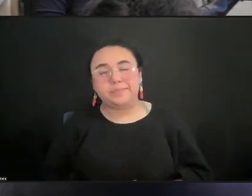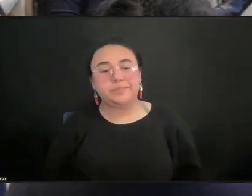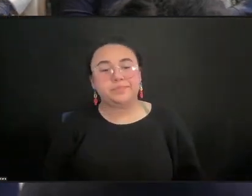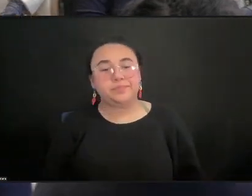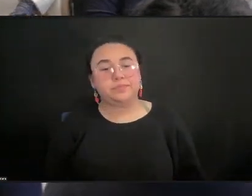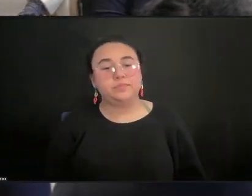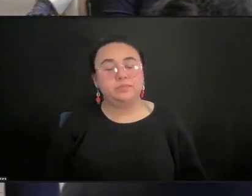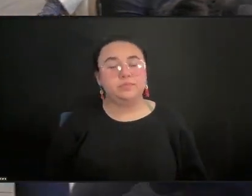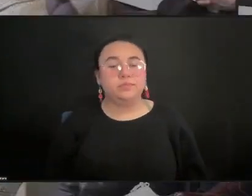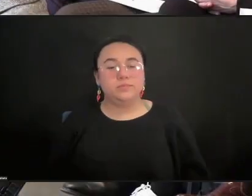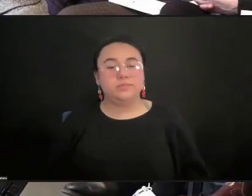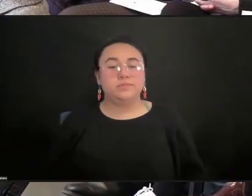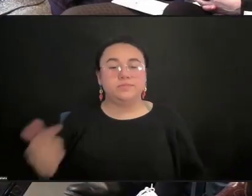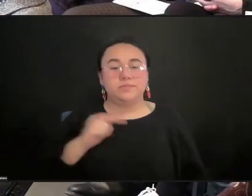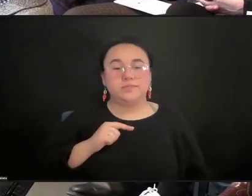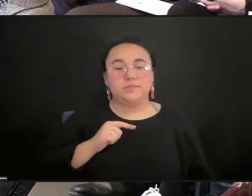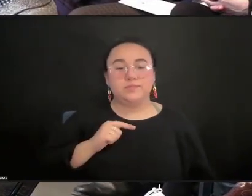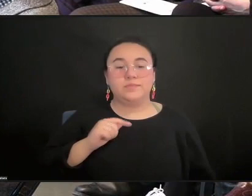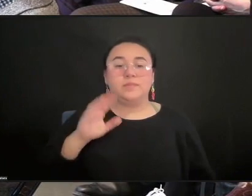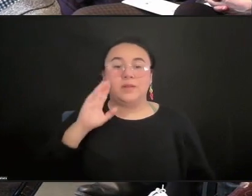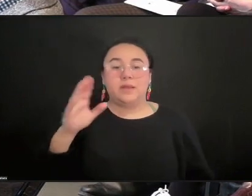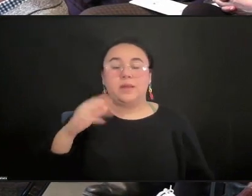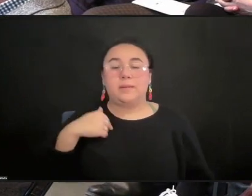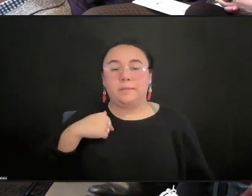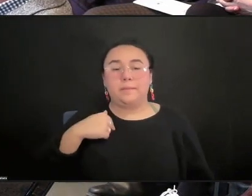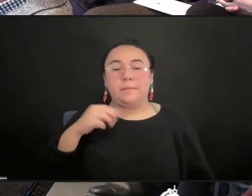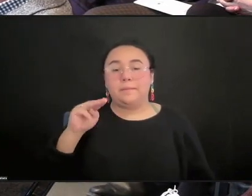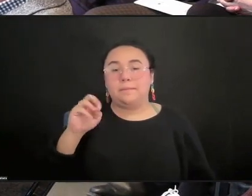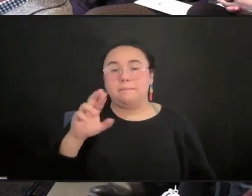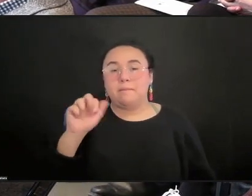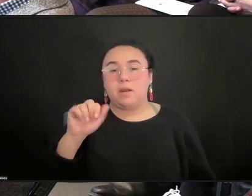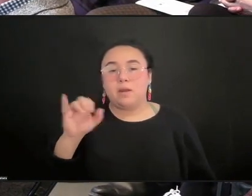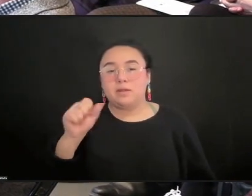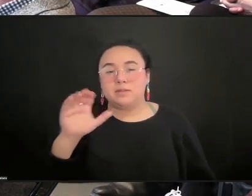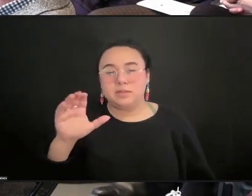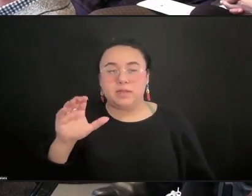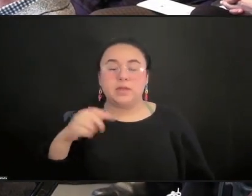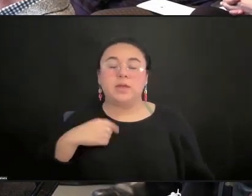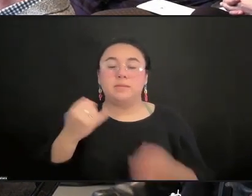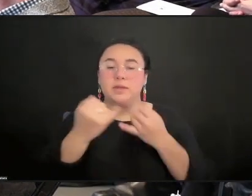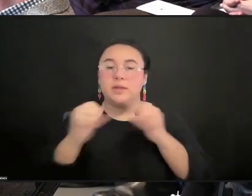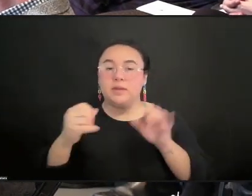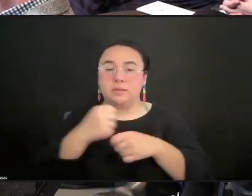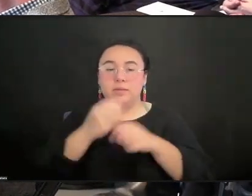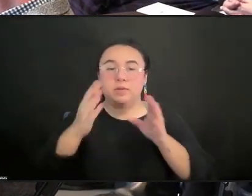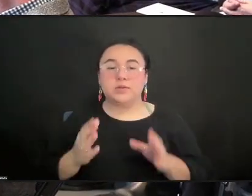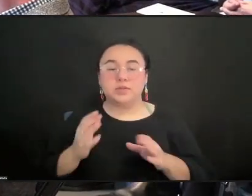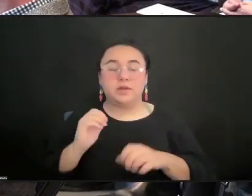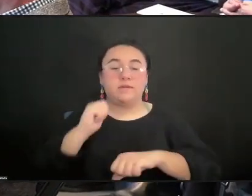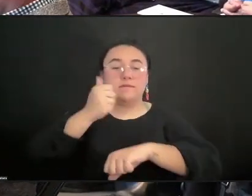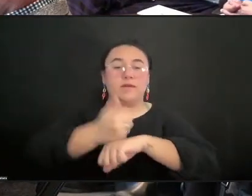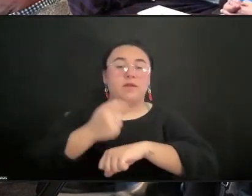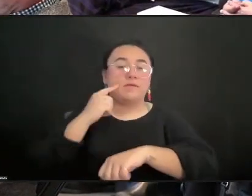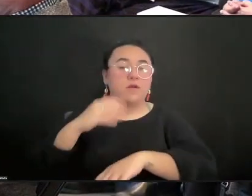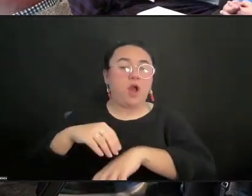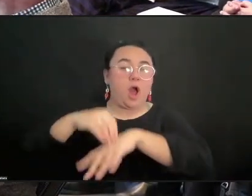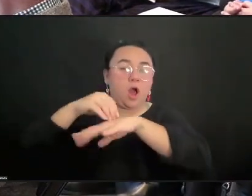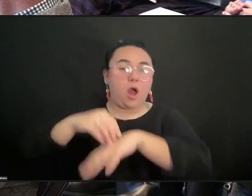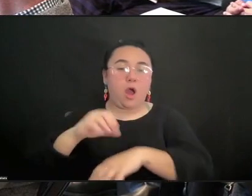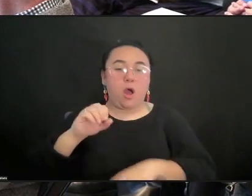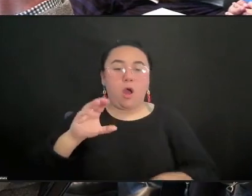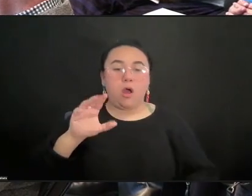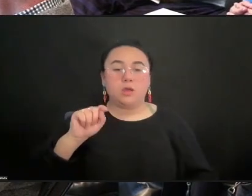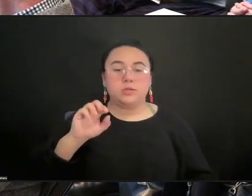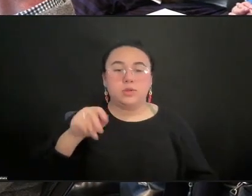Hi. My name is Mara Isaacs. I'm an independent producer and founder of Octopus Theatricals. I am a